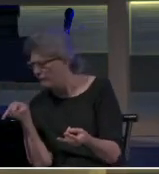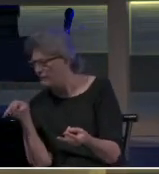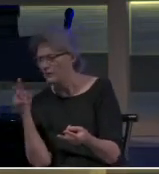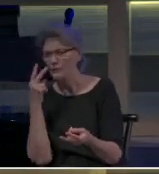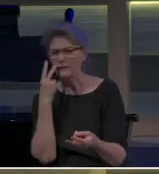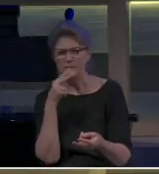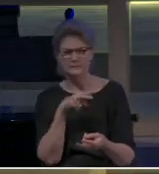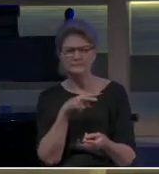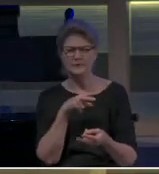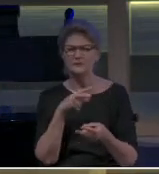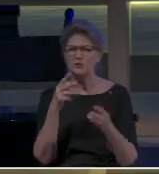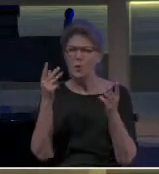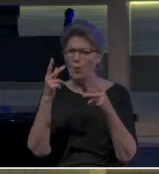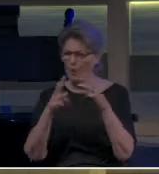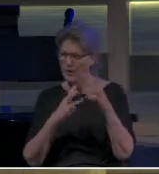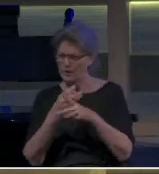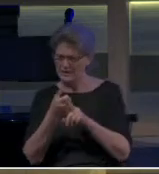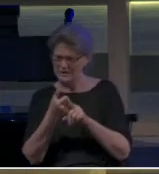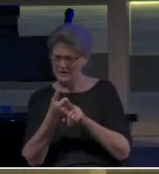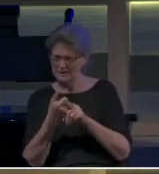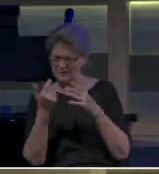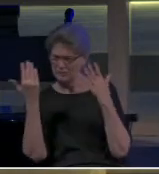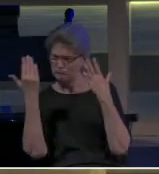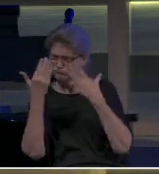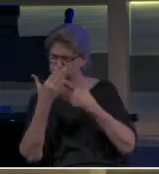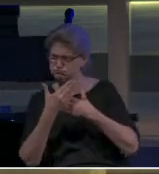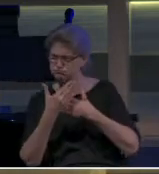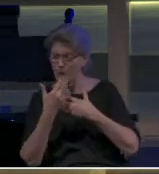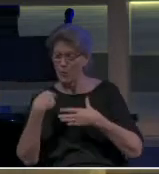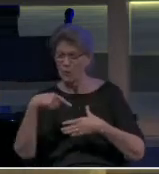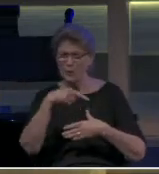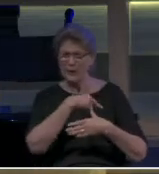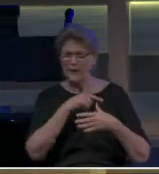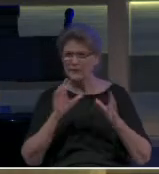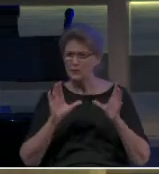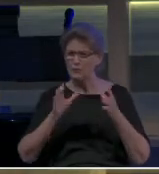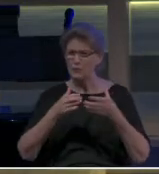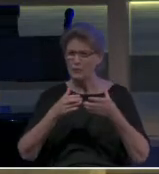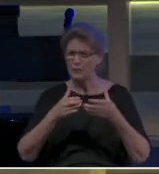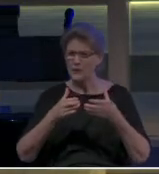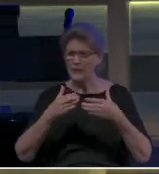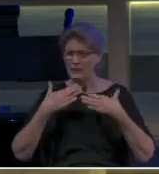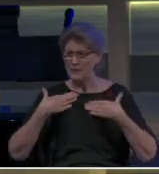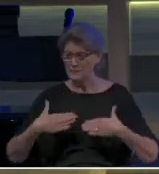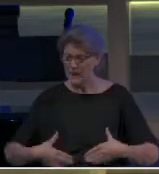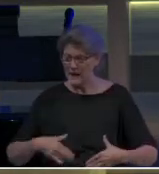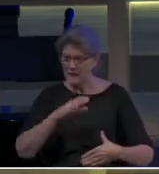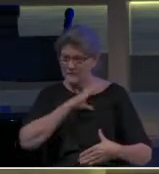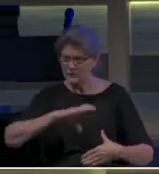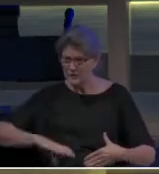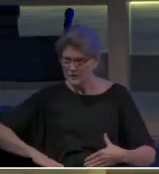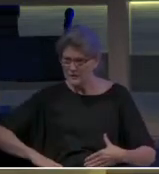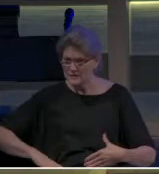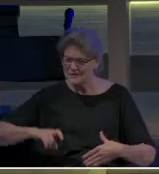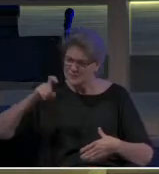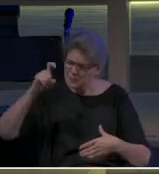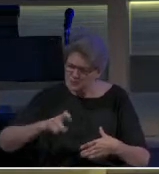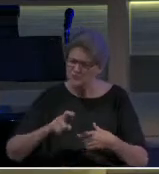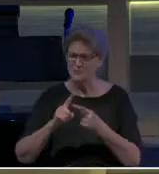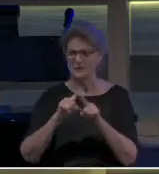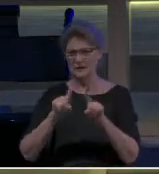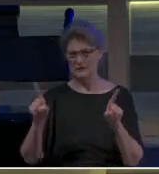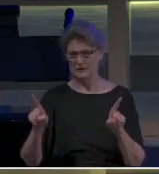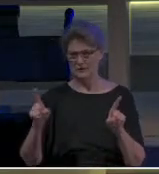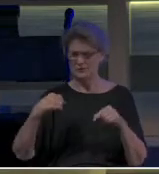place. We, the body of Messiah, we're supposed to be different. We're supposed to be making a difference.